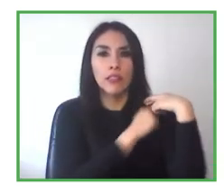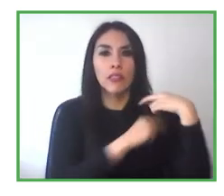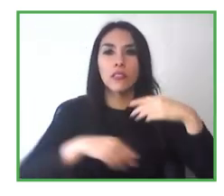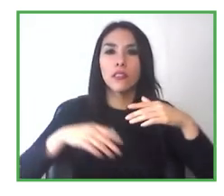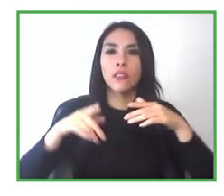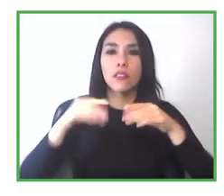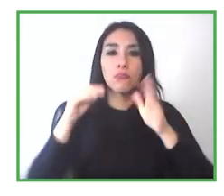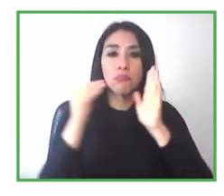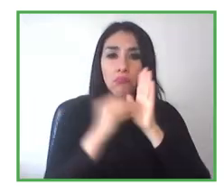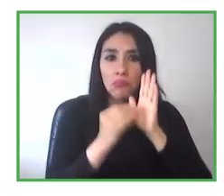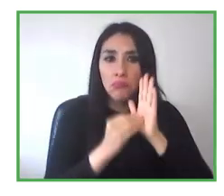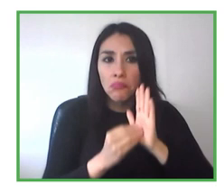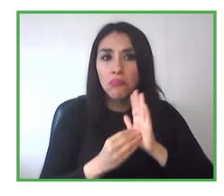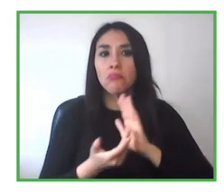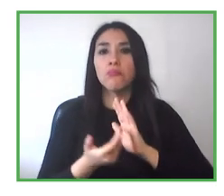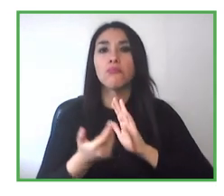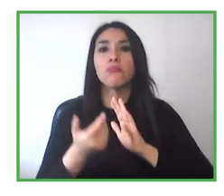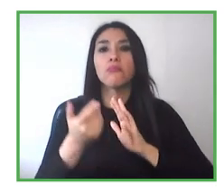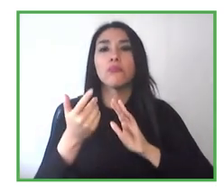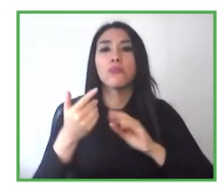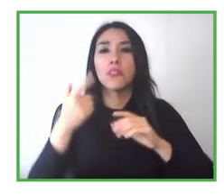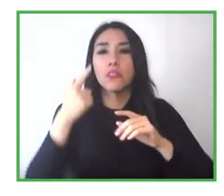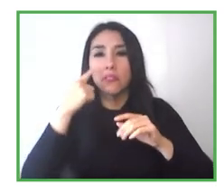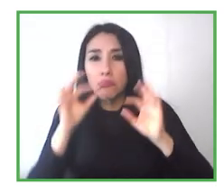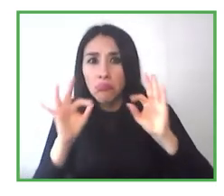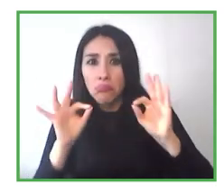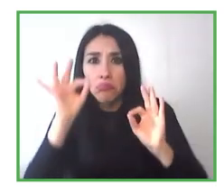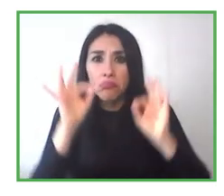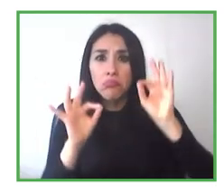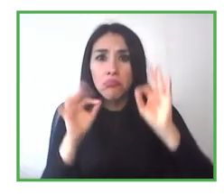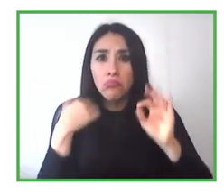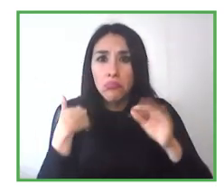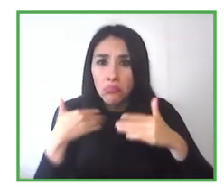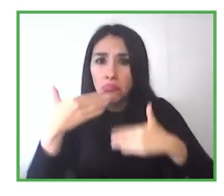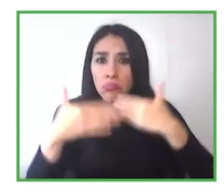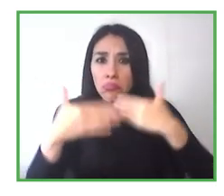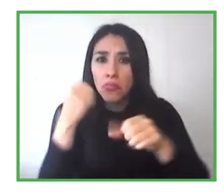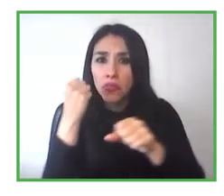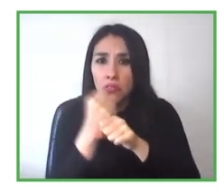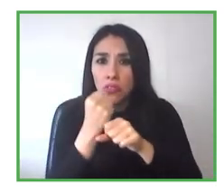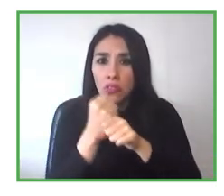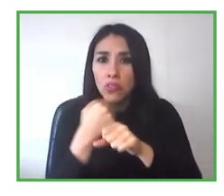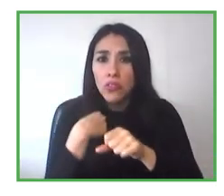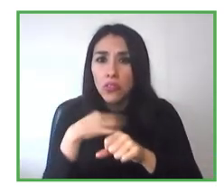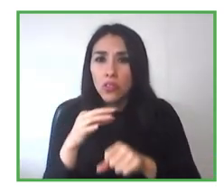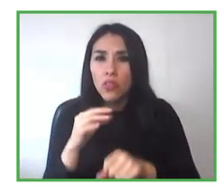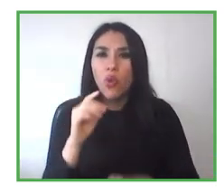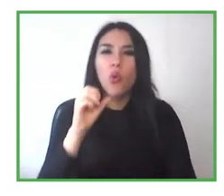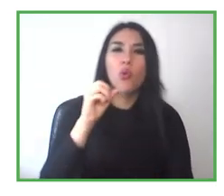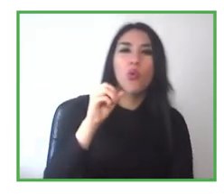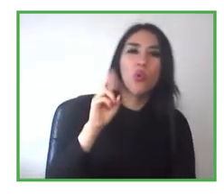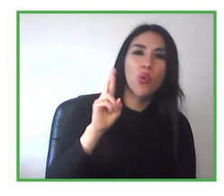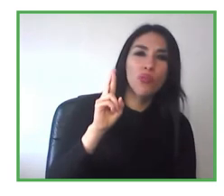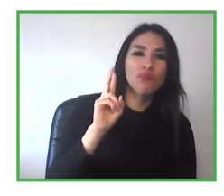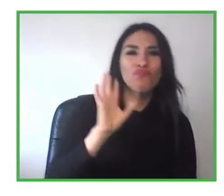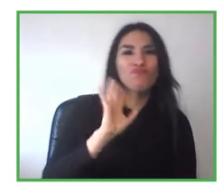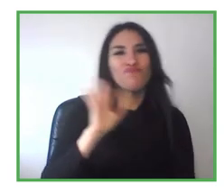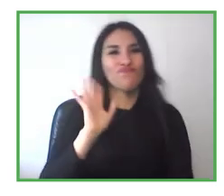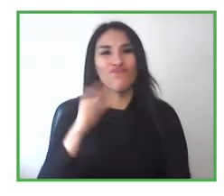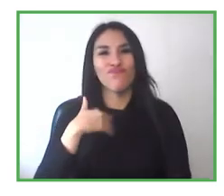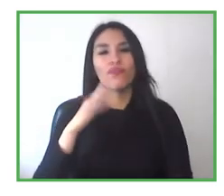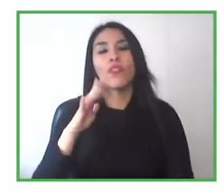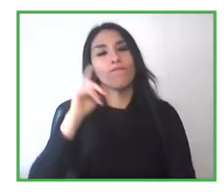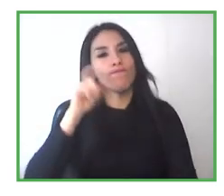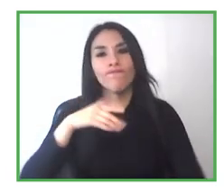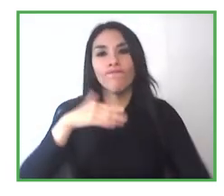up is more associated to the performance of the function itself and targets. So we have to give that follow up to the person with